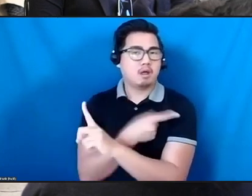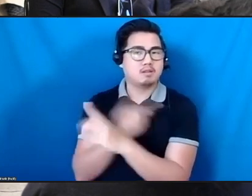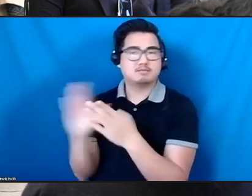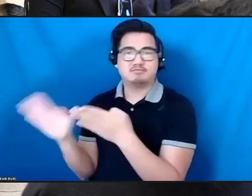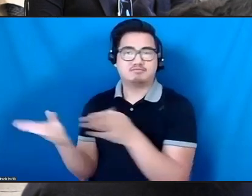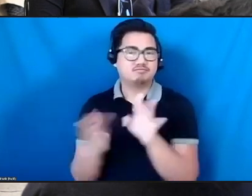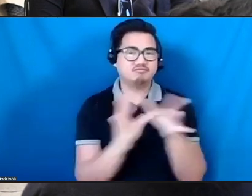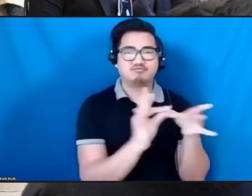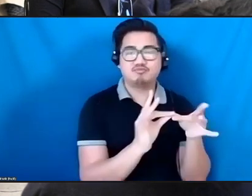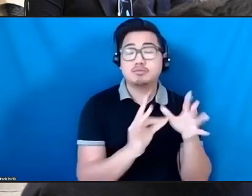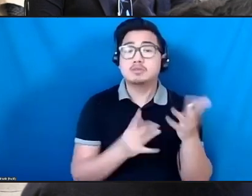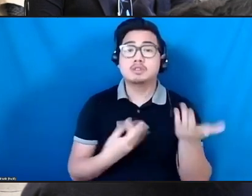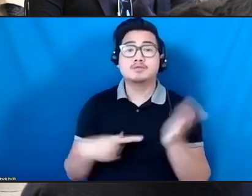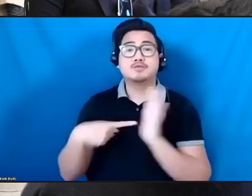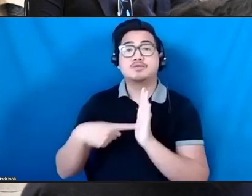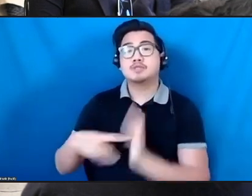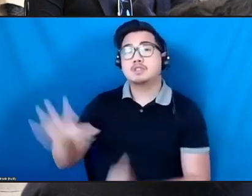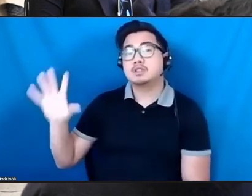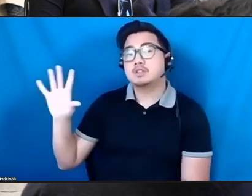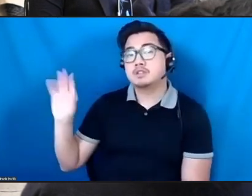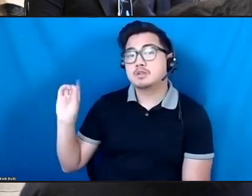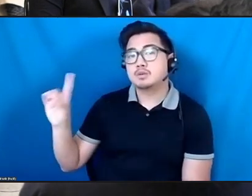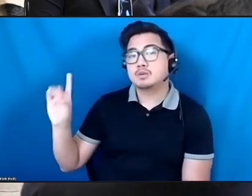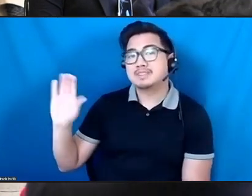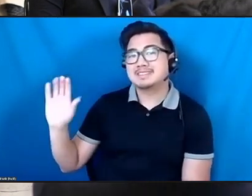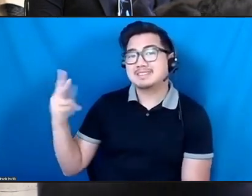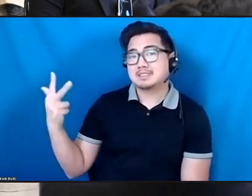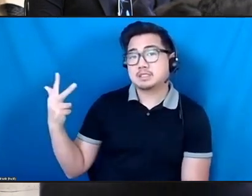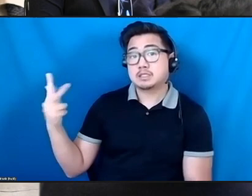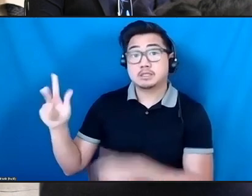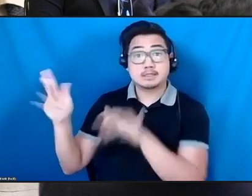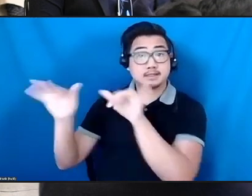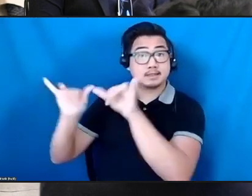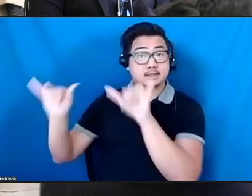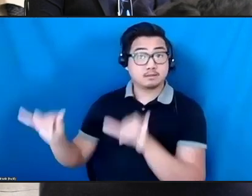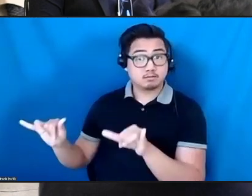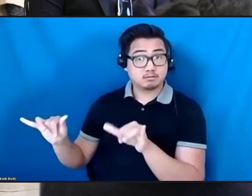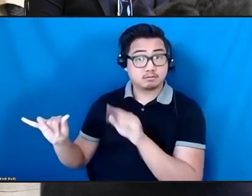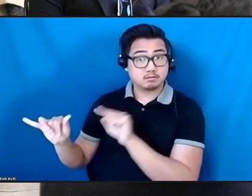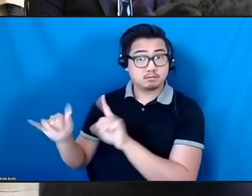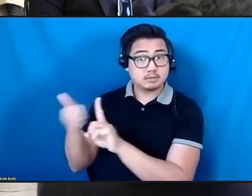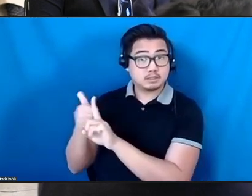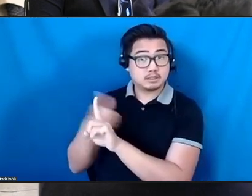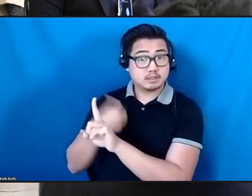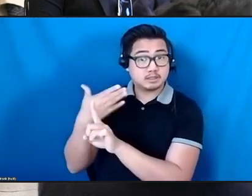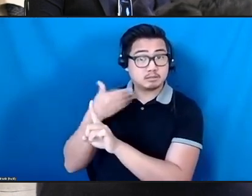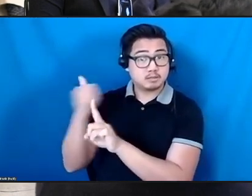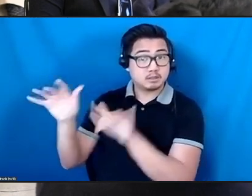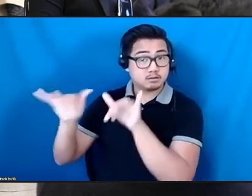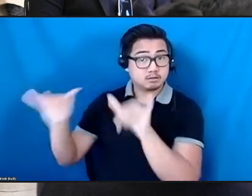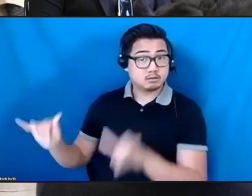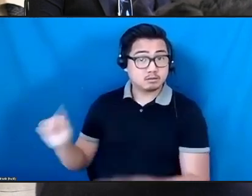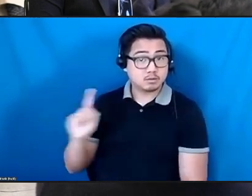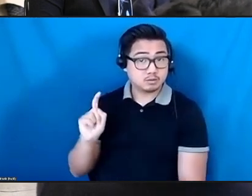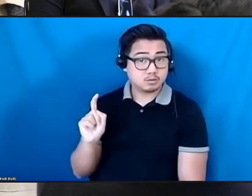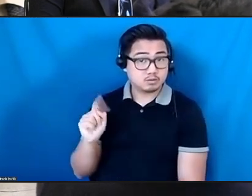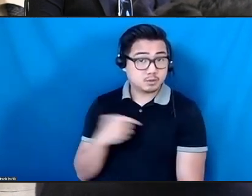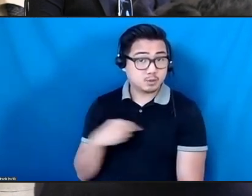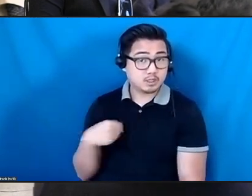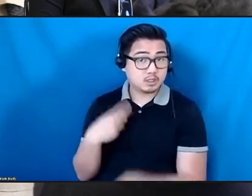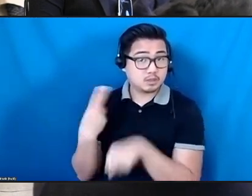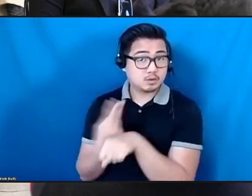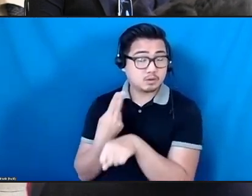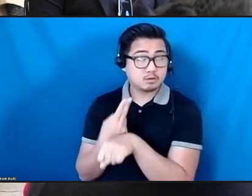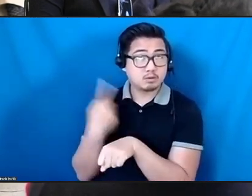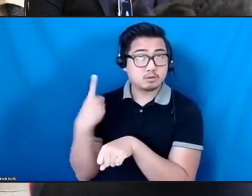is the 501c3 system we have the best system? We've been using it for 40 plus,